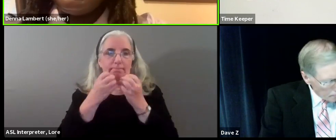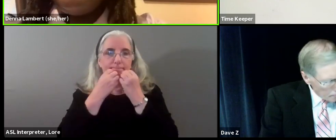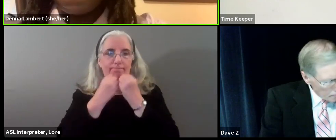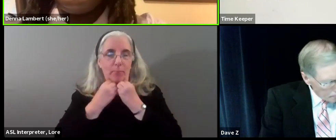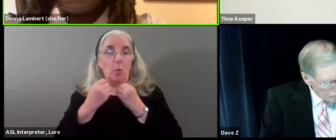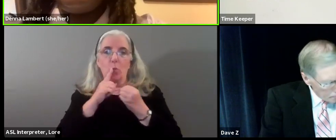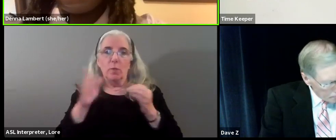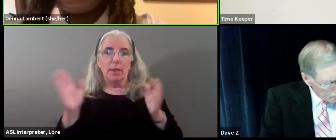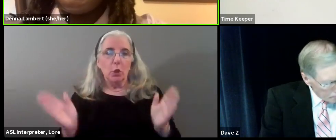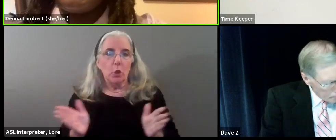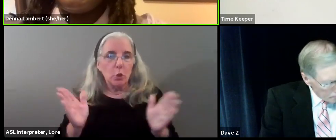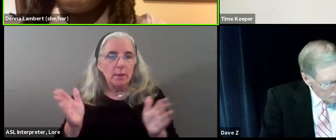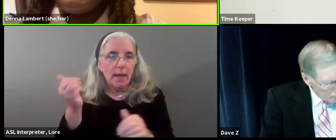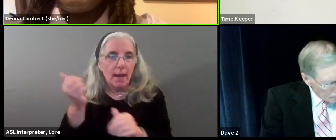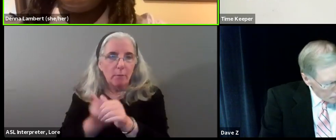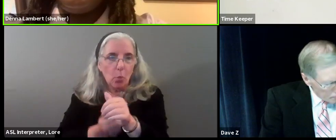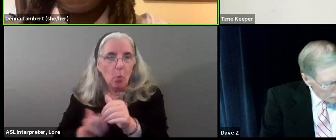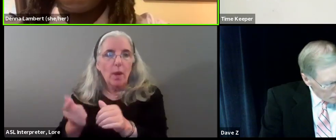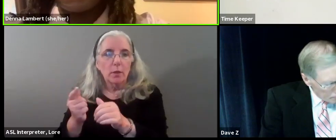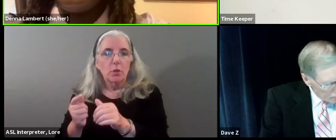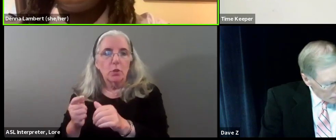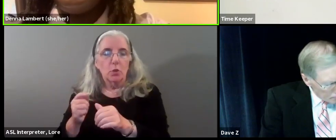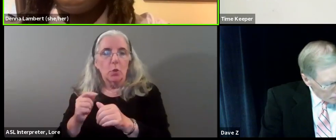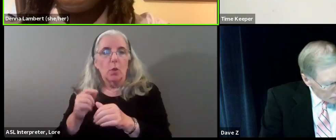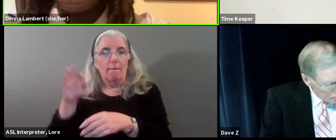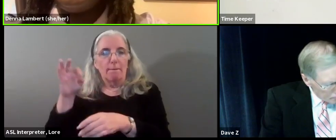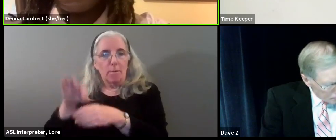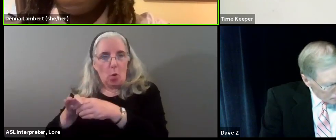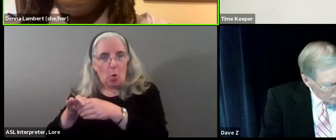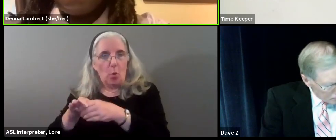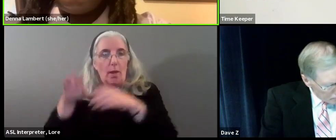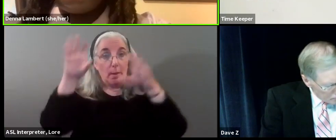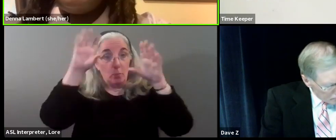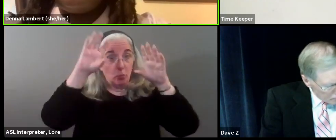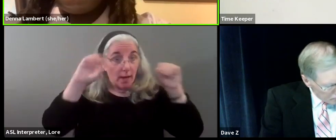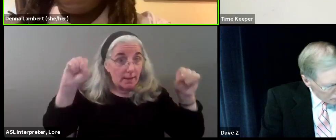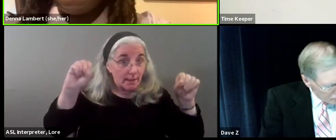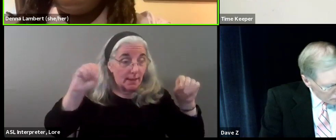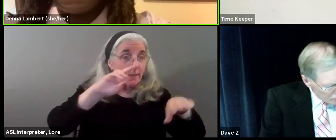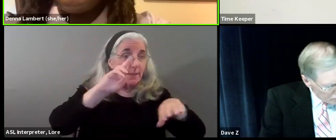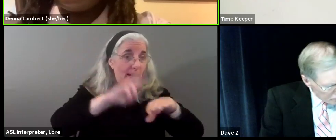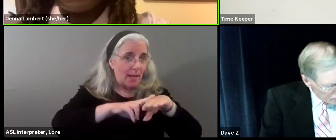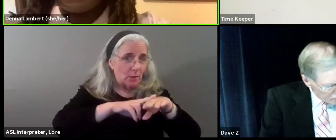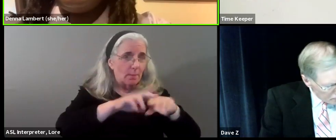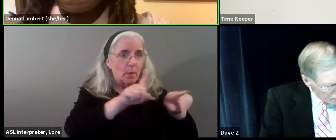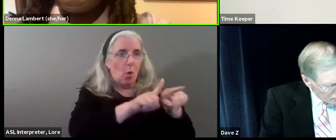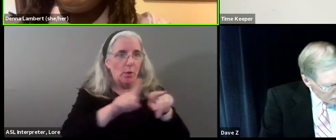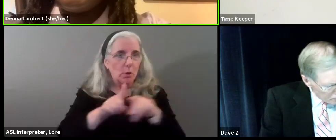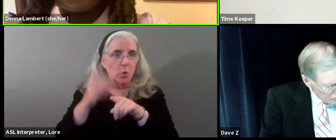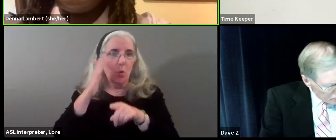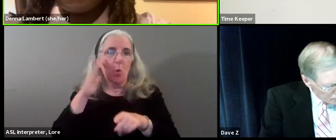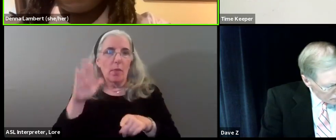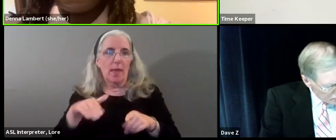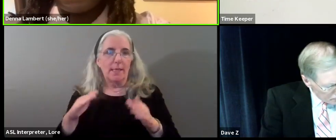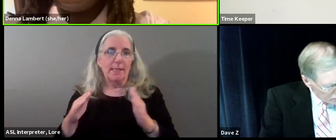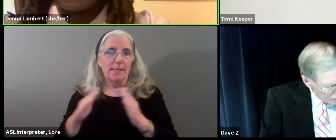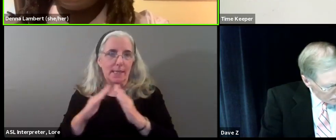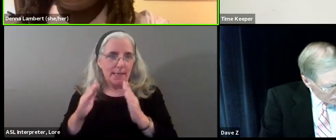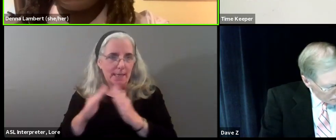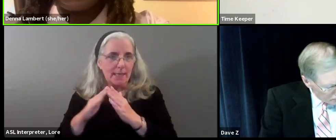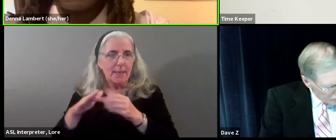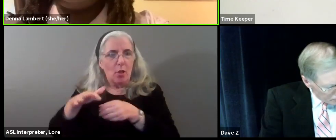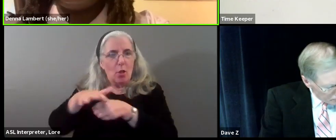encourage everyone to participate in national and presidential elections, but we all know that city and municipal